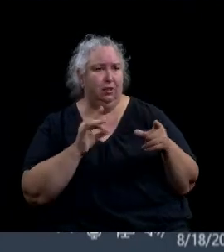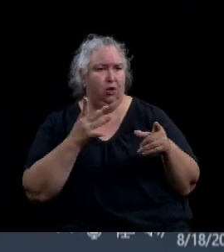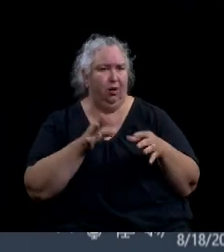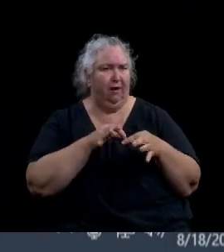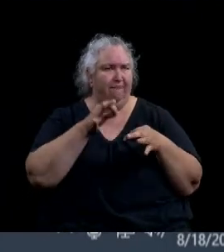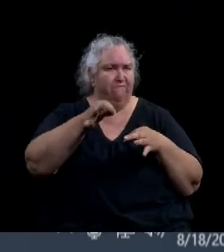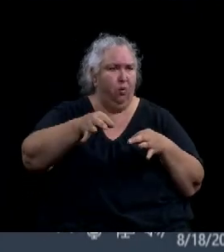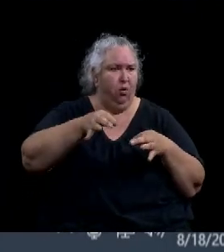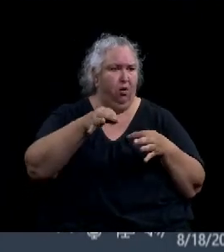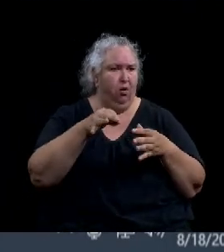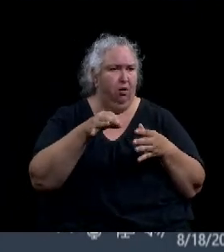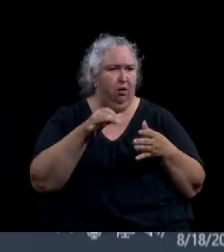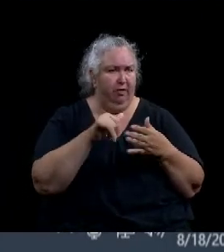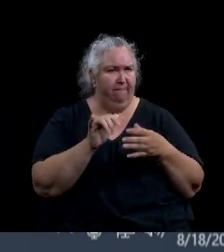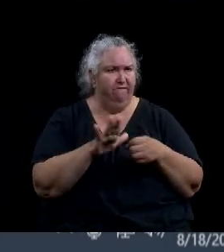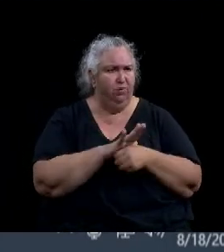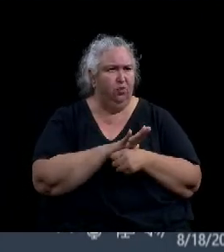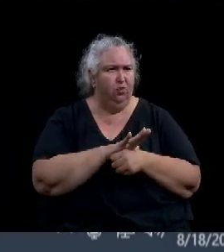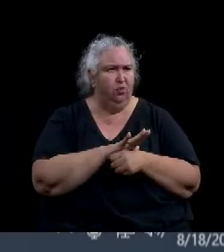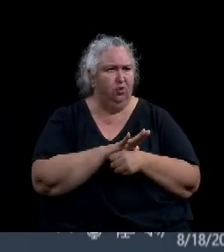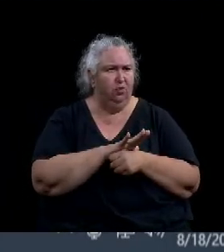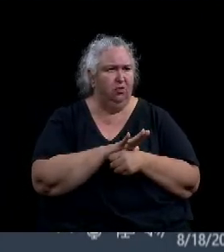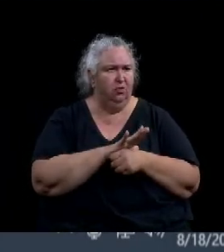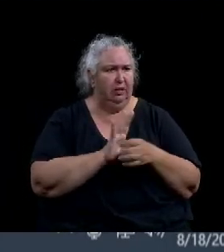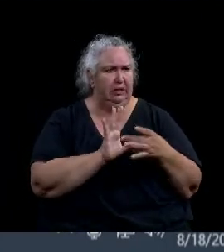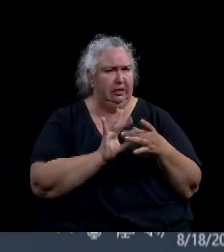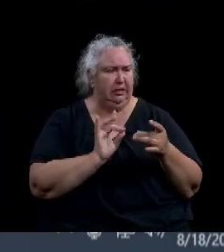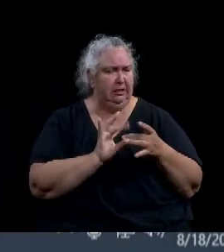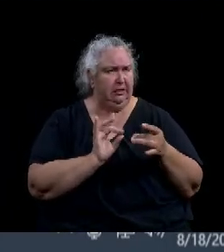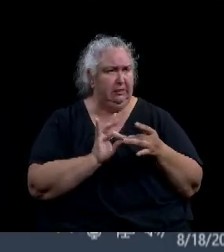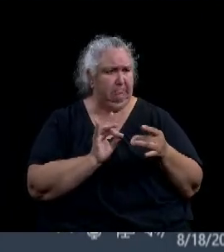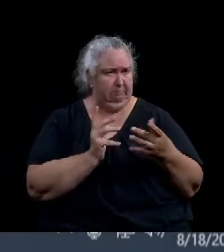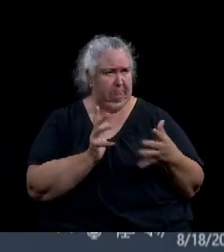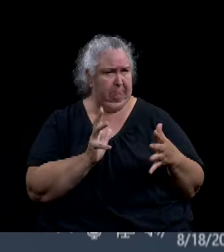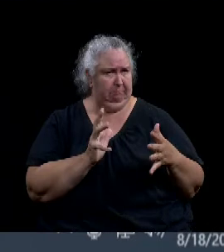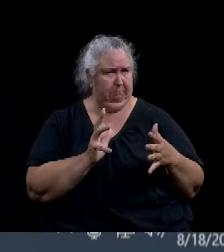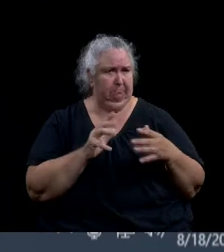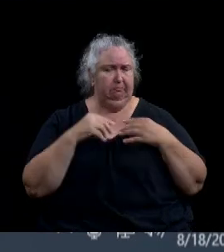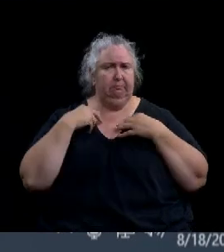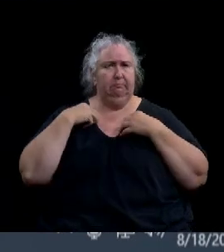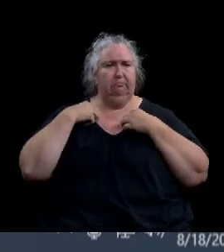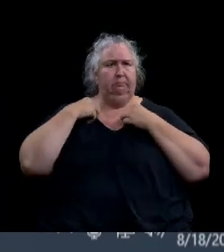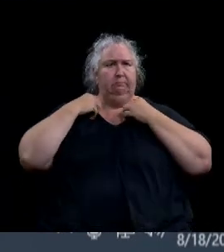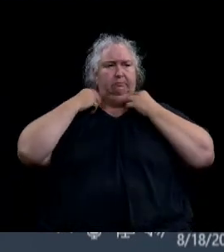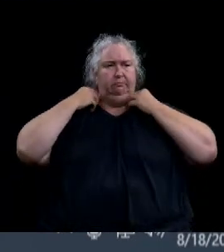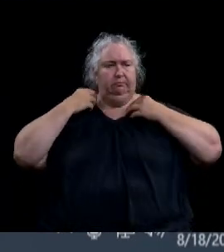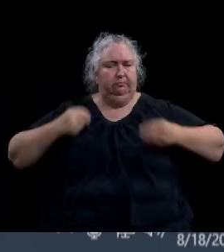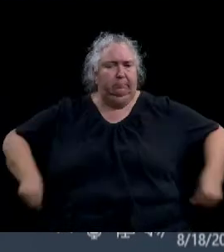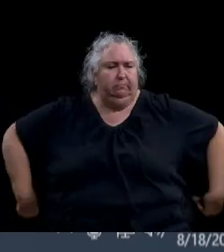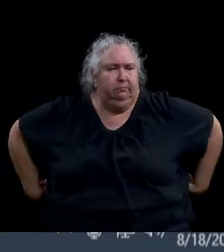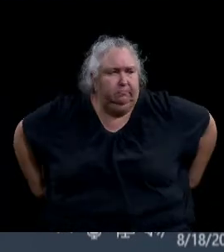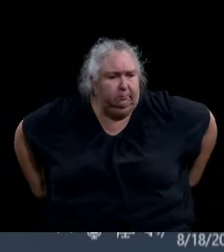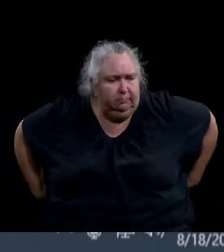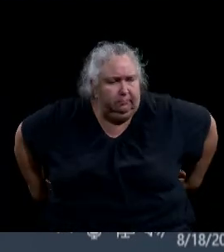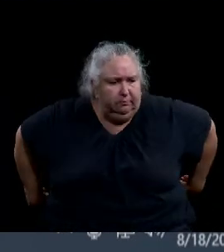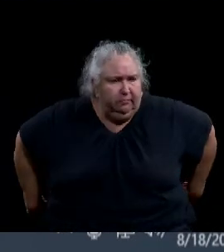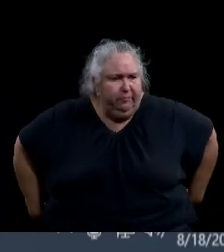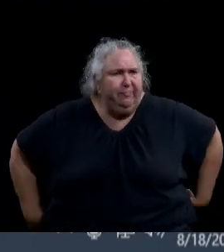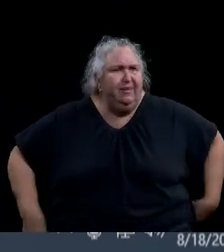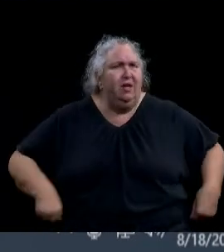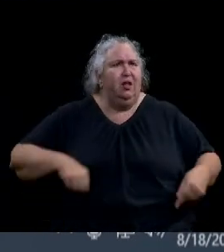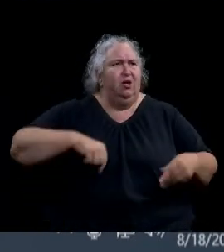text of what they had to say to the council? Yes, sir.